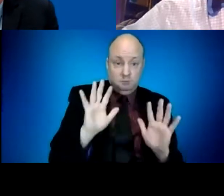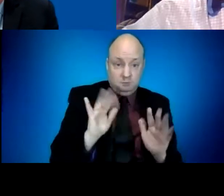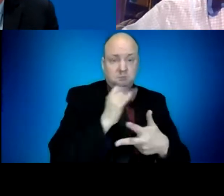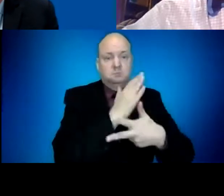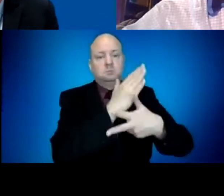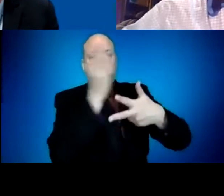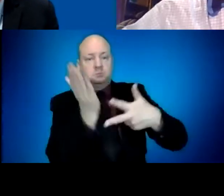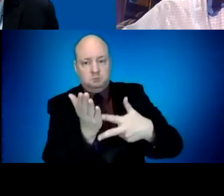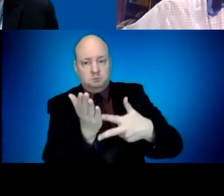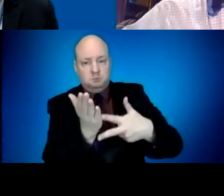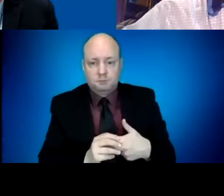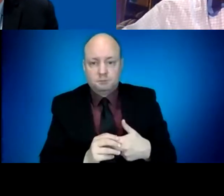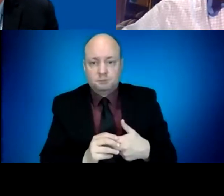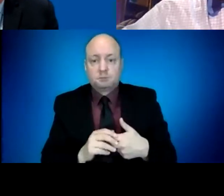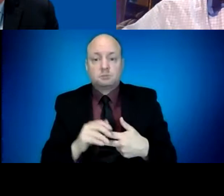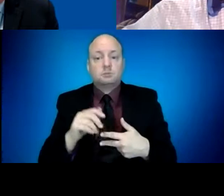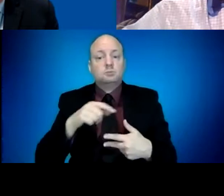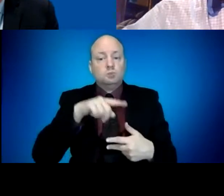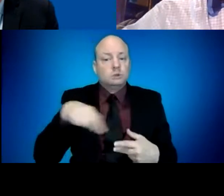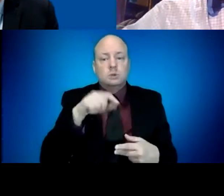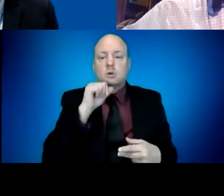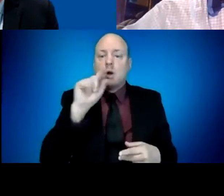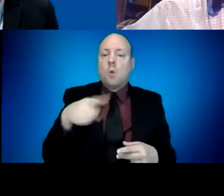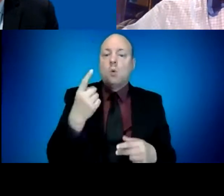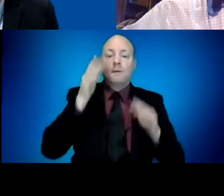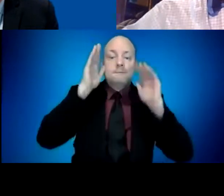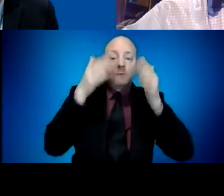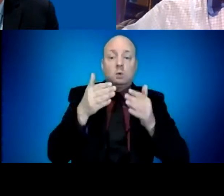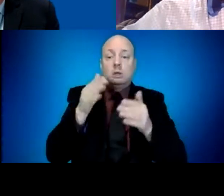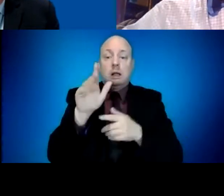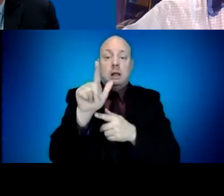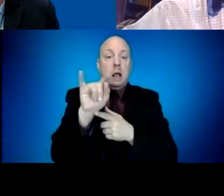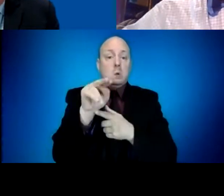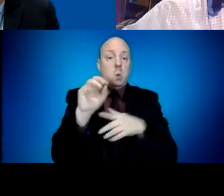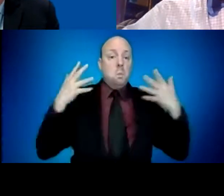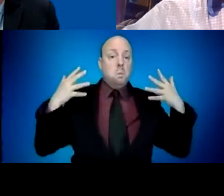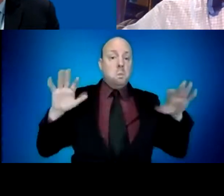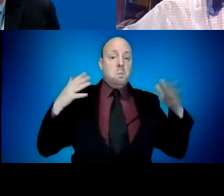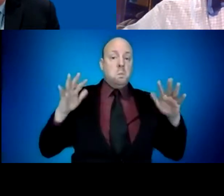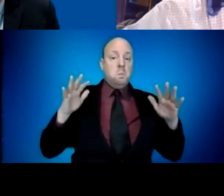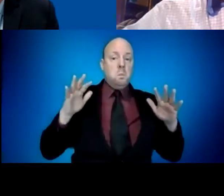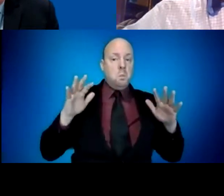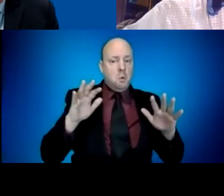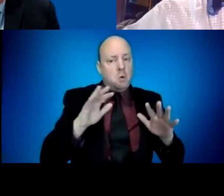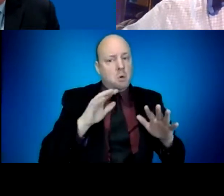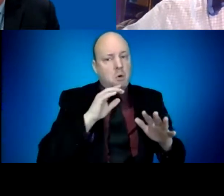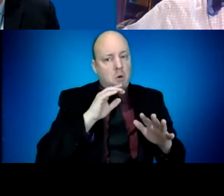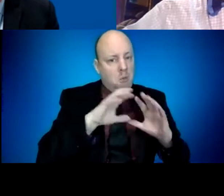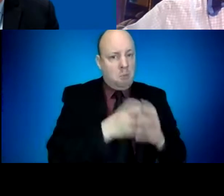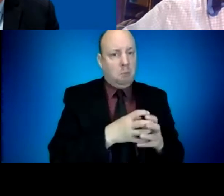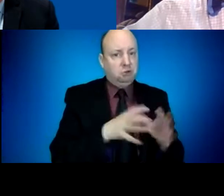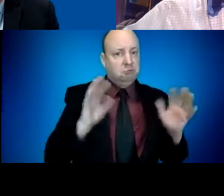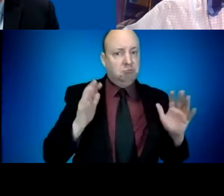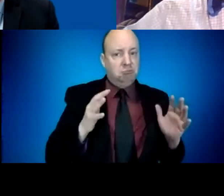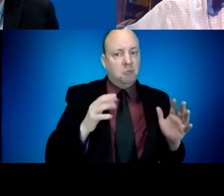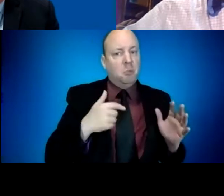to focusing on the Latino-Latina population. Those 33 FQHCs across the state deal with a variety of populations, including